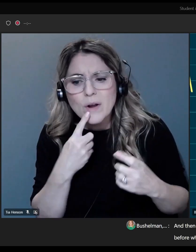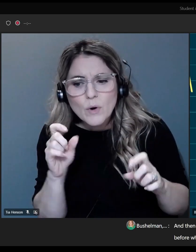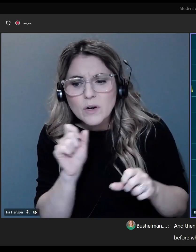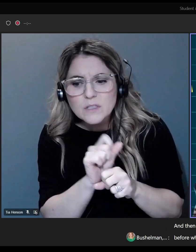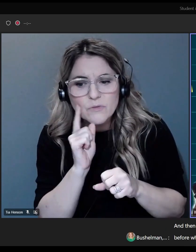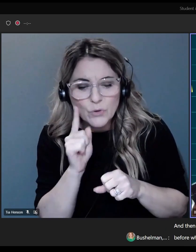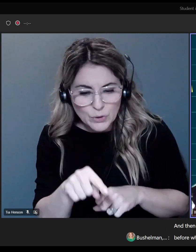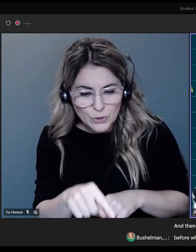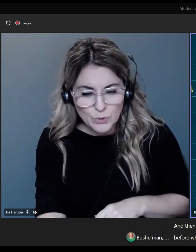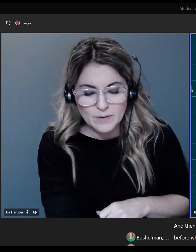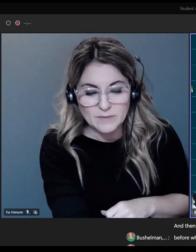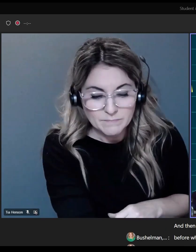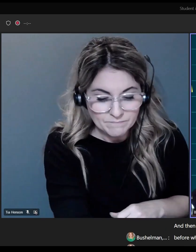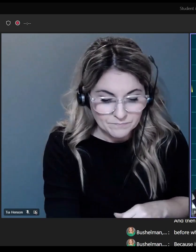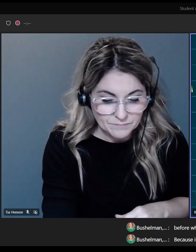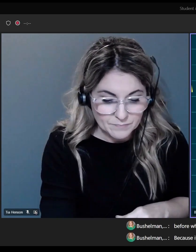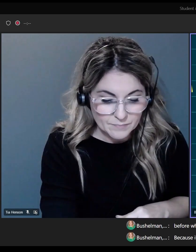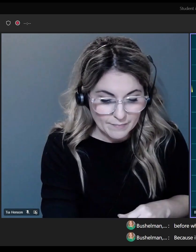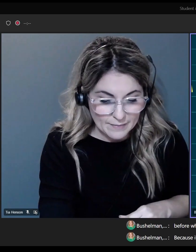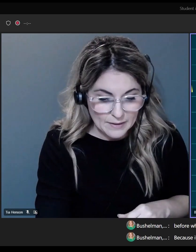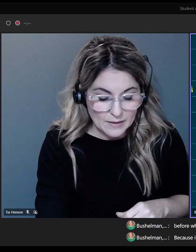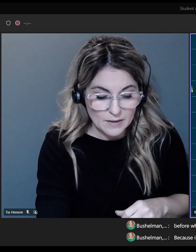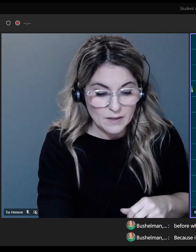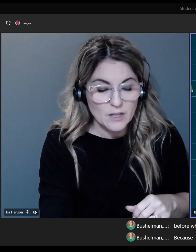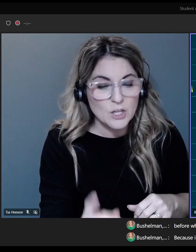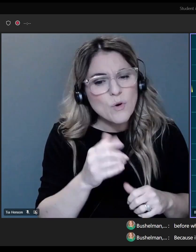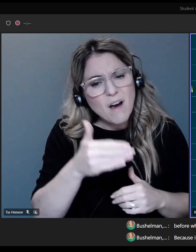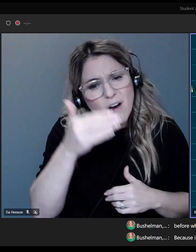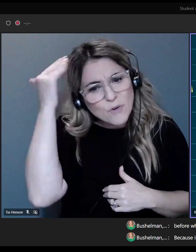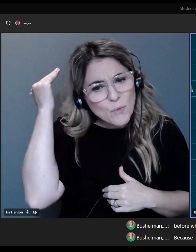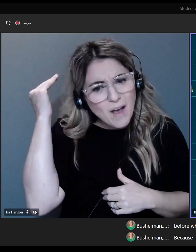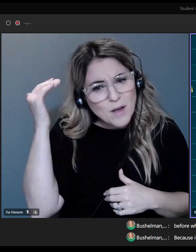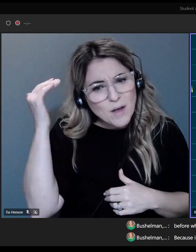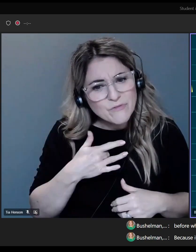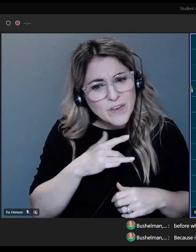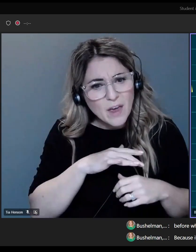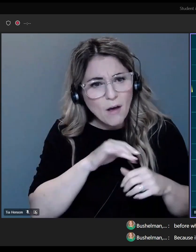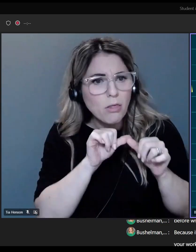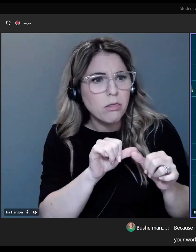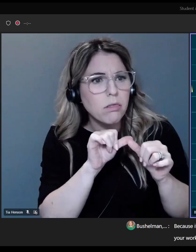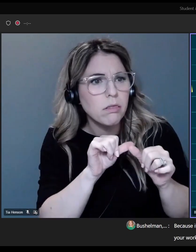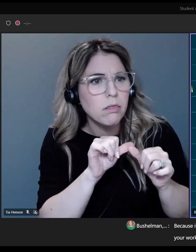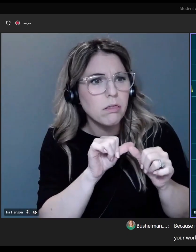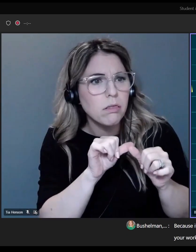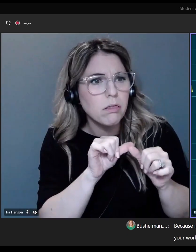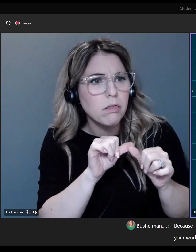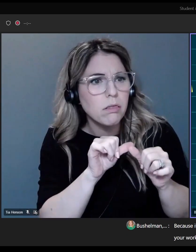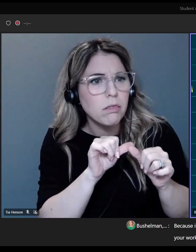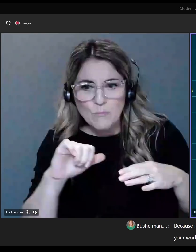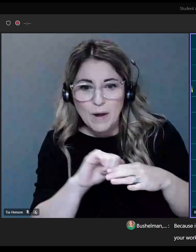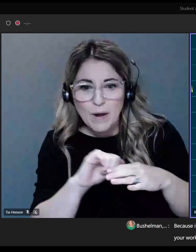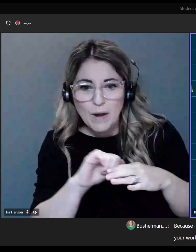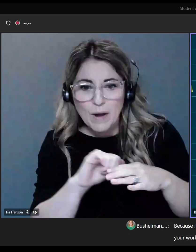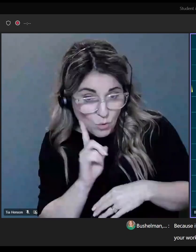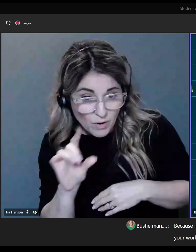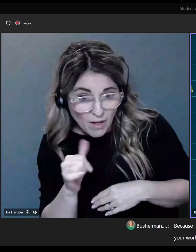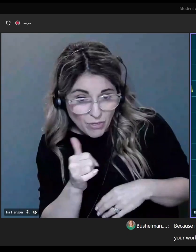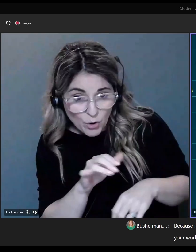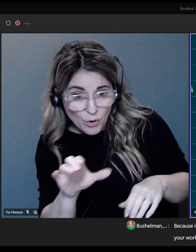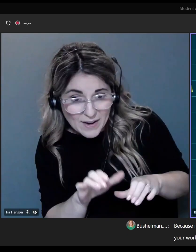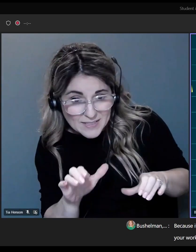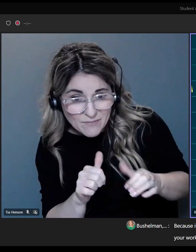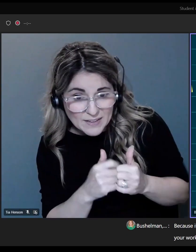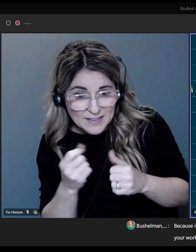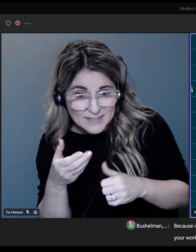you? Because if you feel overwhelmed and you try to keep doing your work, practicing your extracurricular activities,